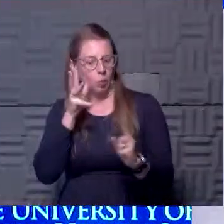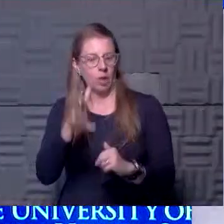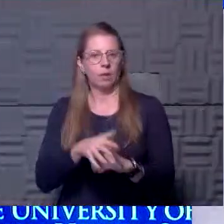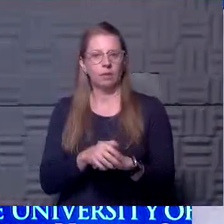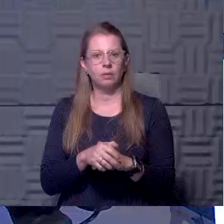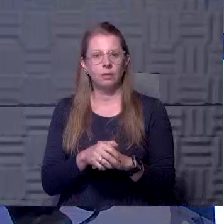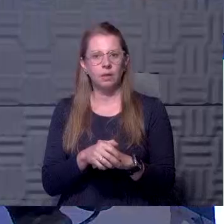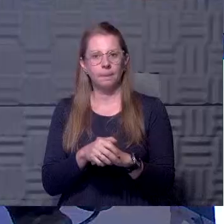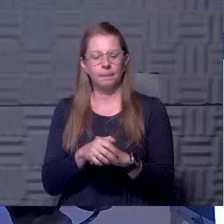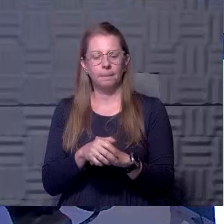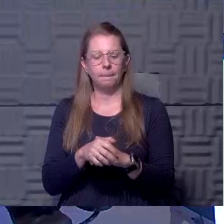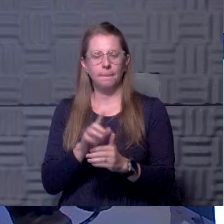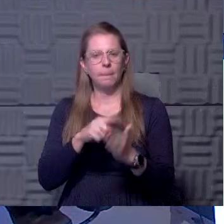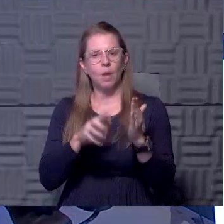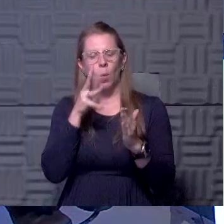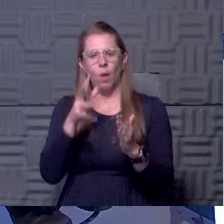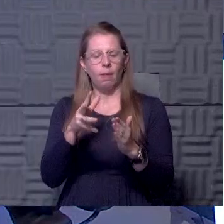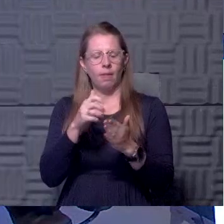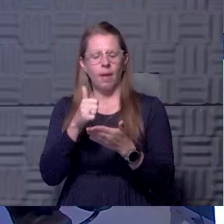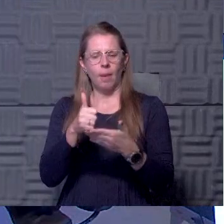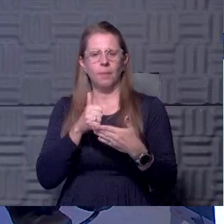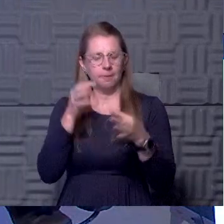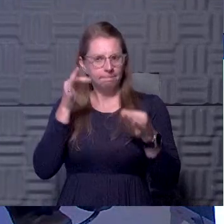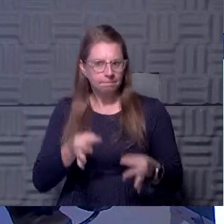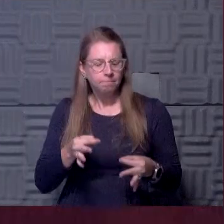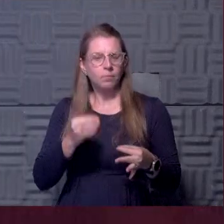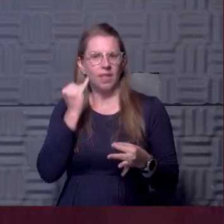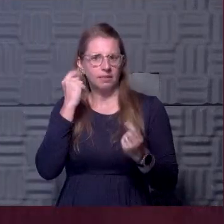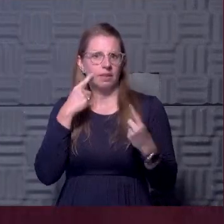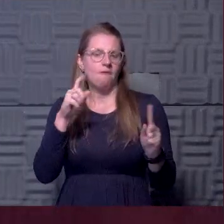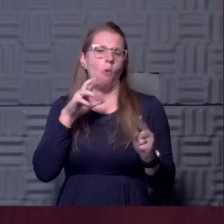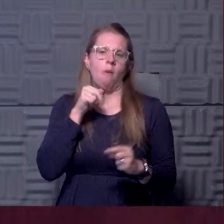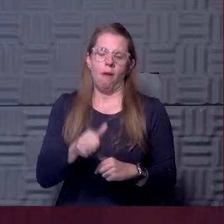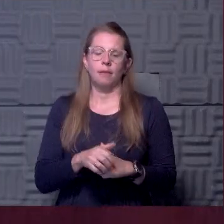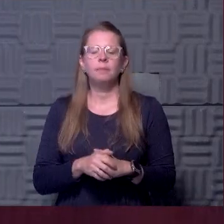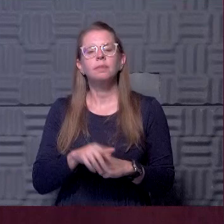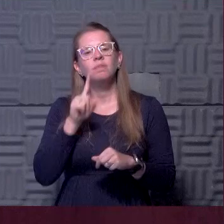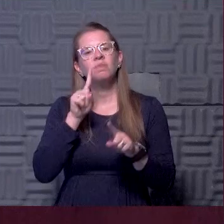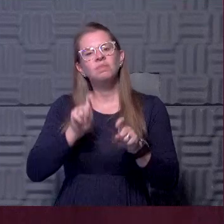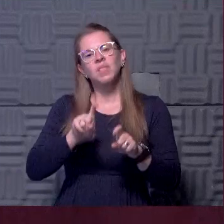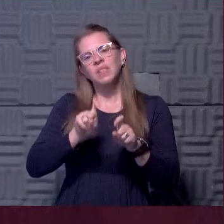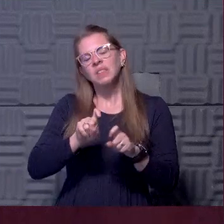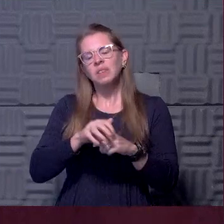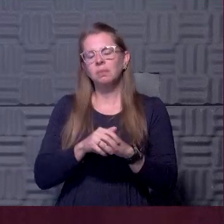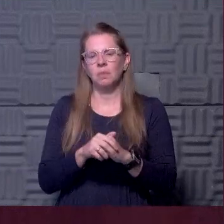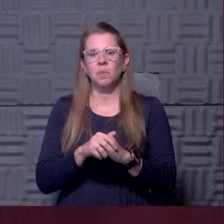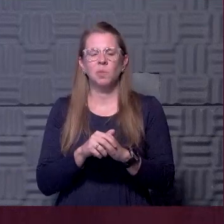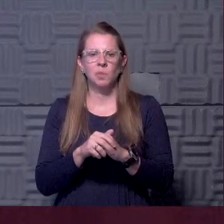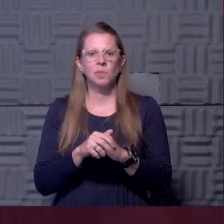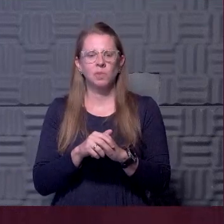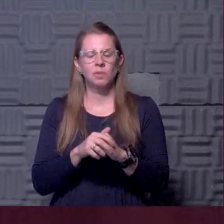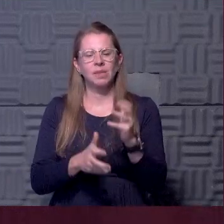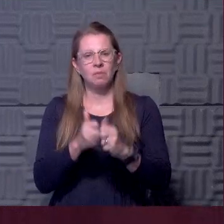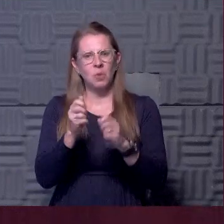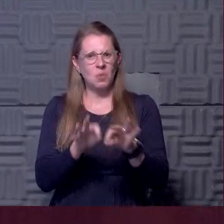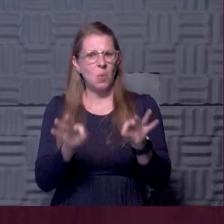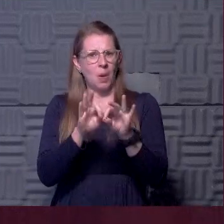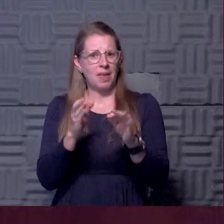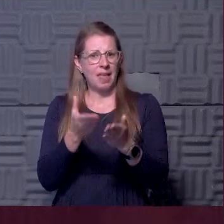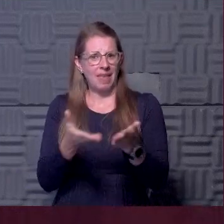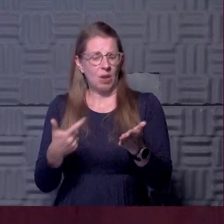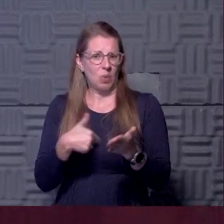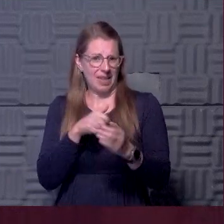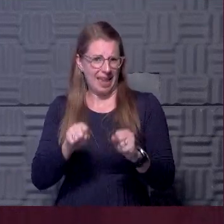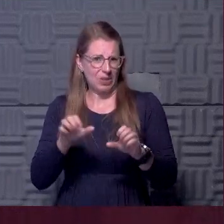be though? What will really determine our success or failure? I think testing is probably the biggest thing that we can do right